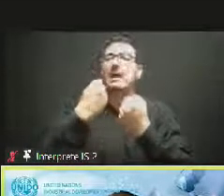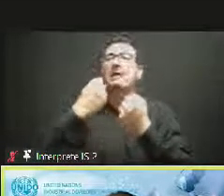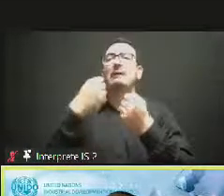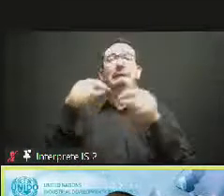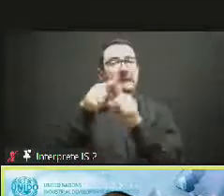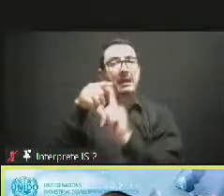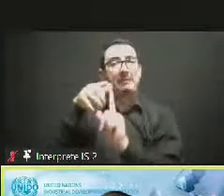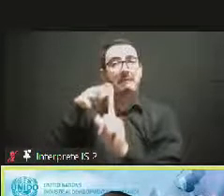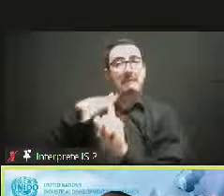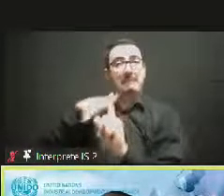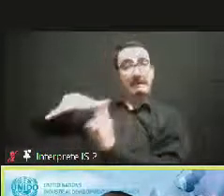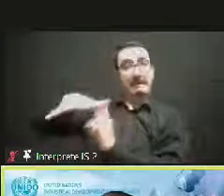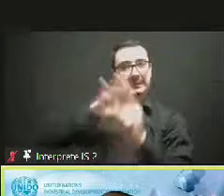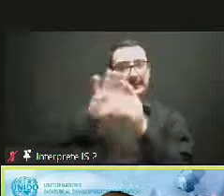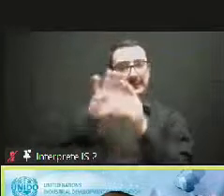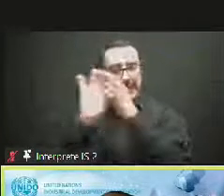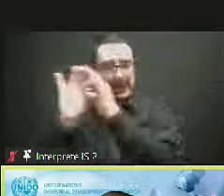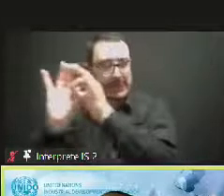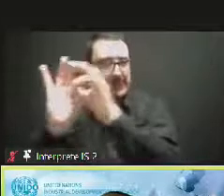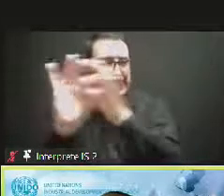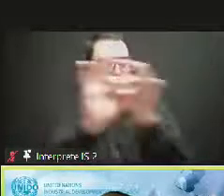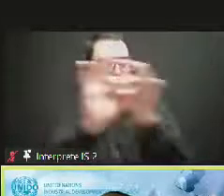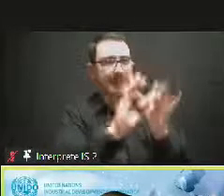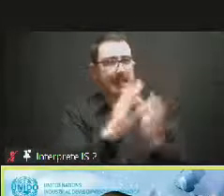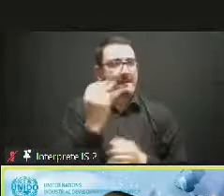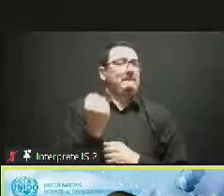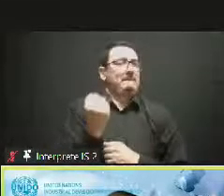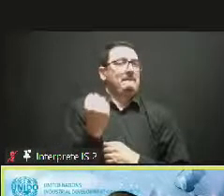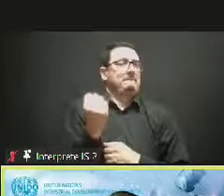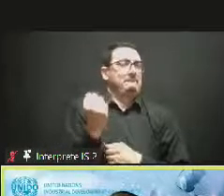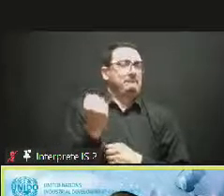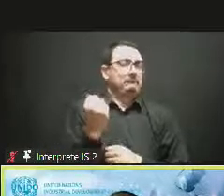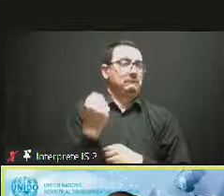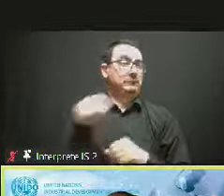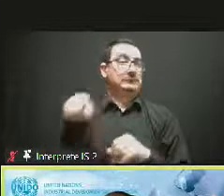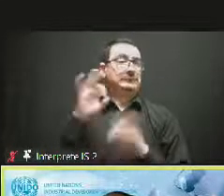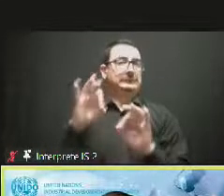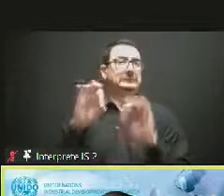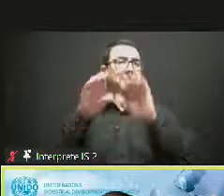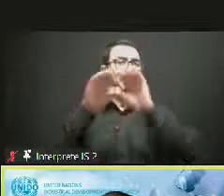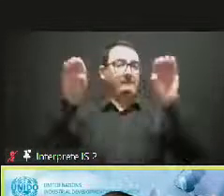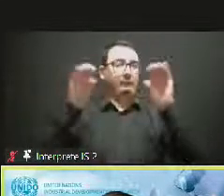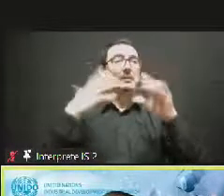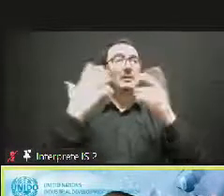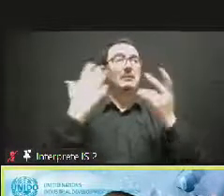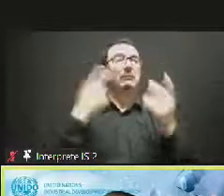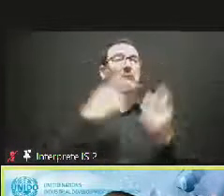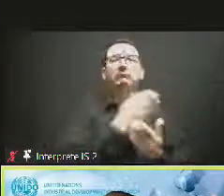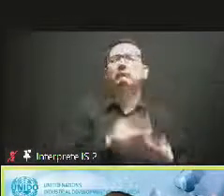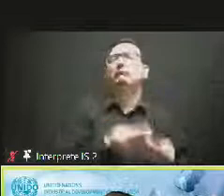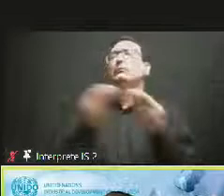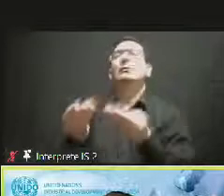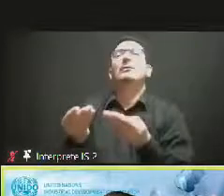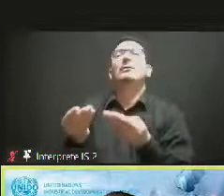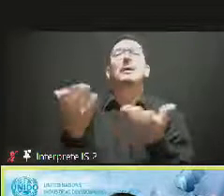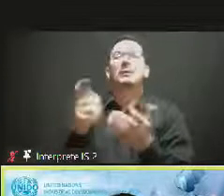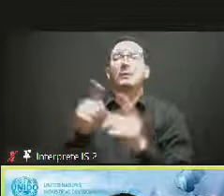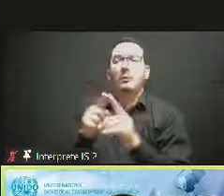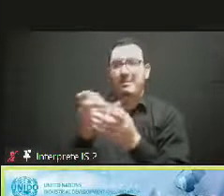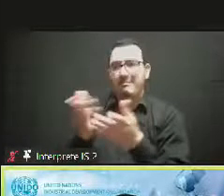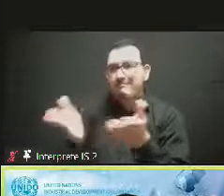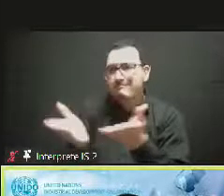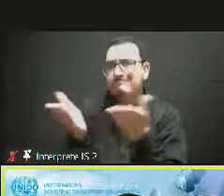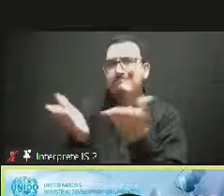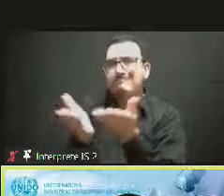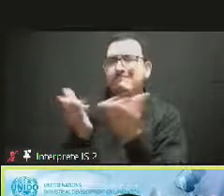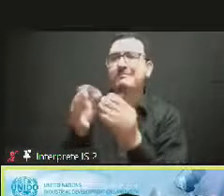to provide a wide range of services, including workshops training, but also prototyping pilot